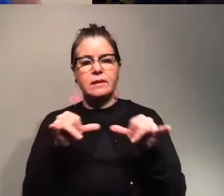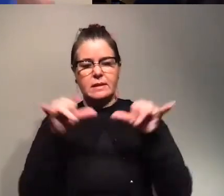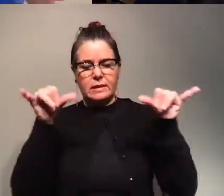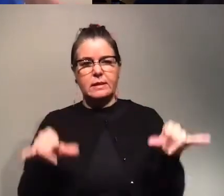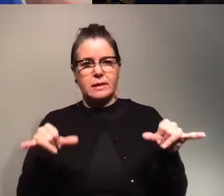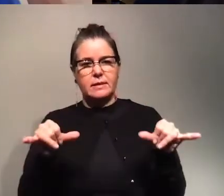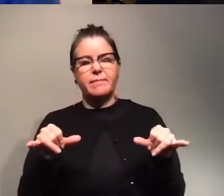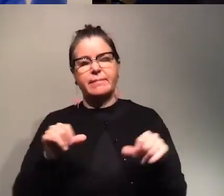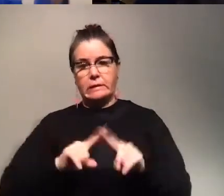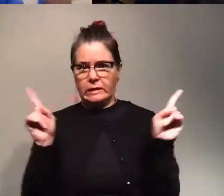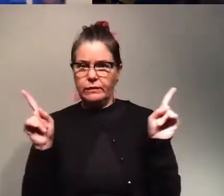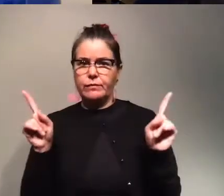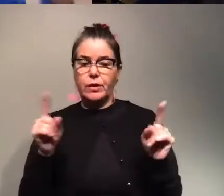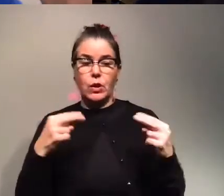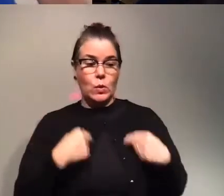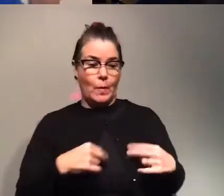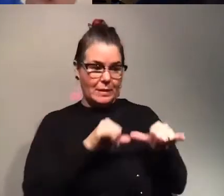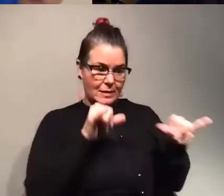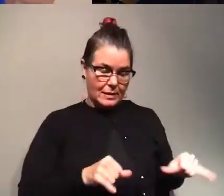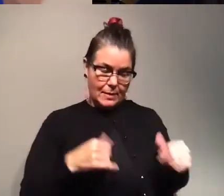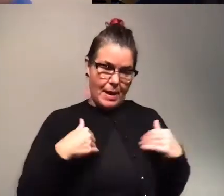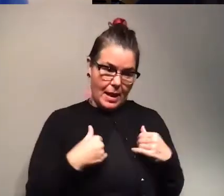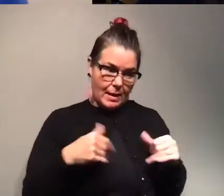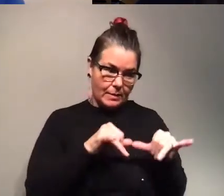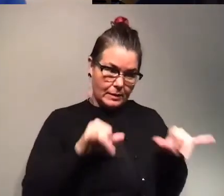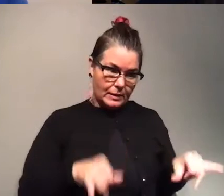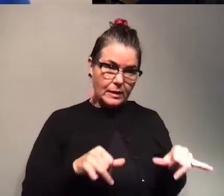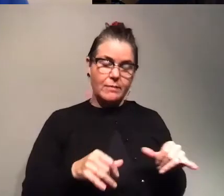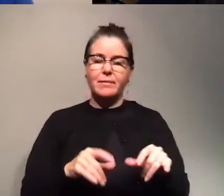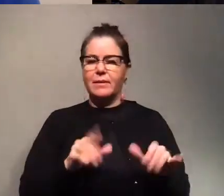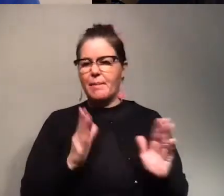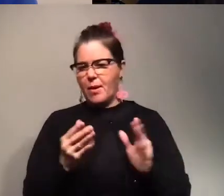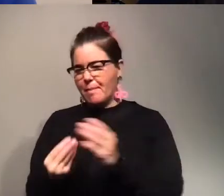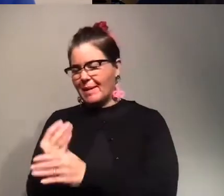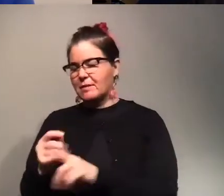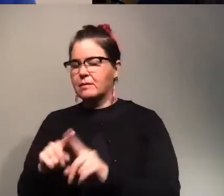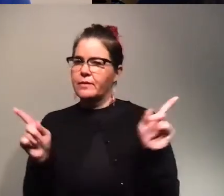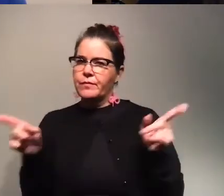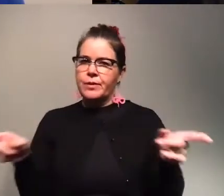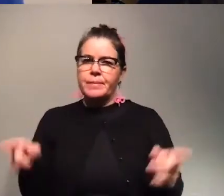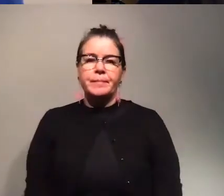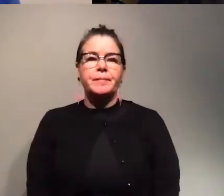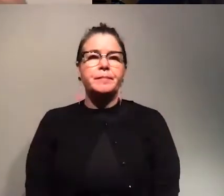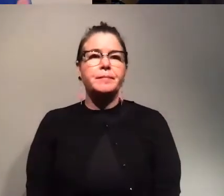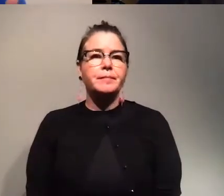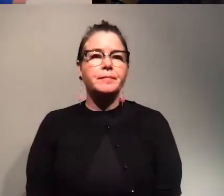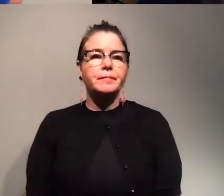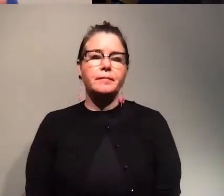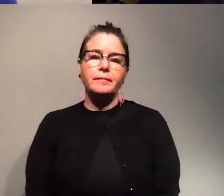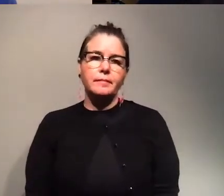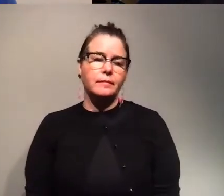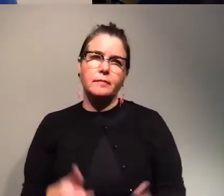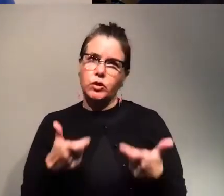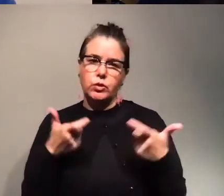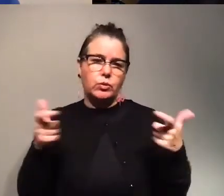they are very different. Like a human human system or animal system versus a plant system, we have huge differences